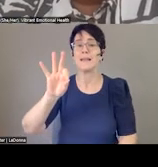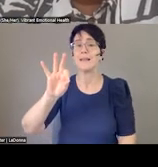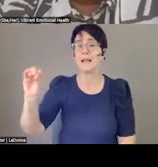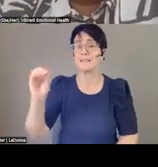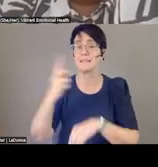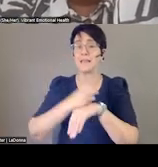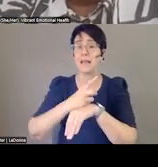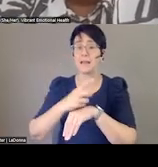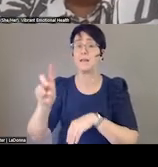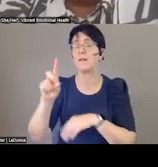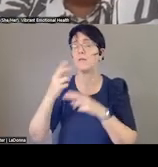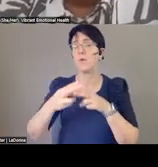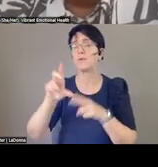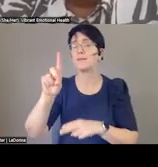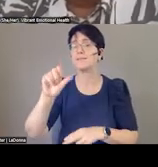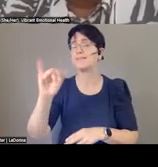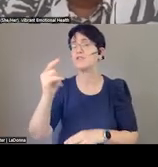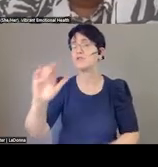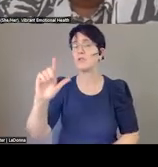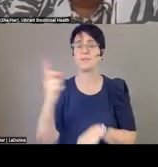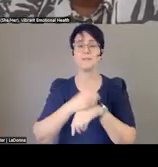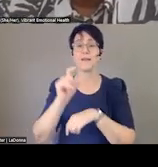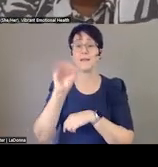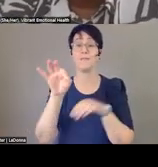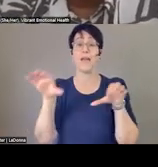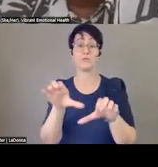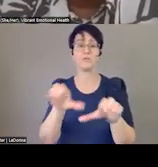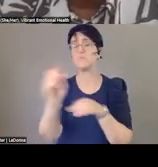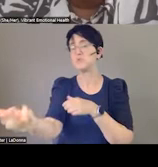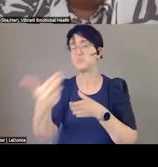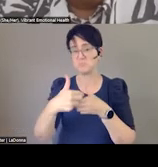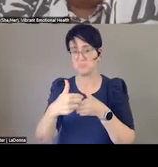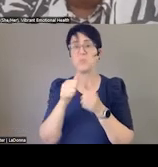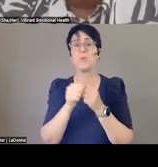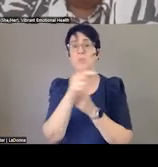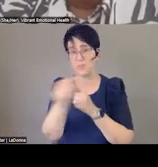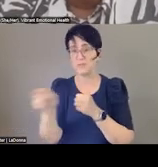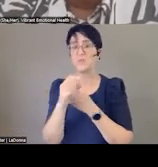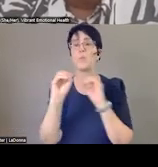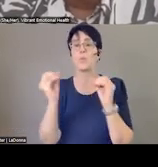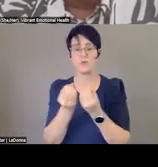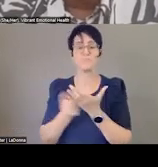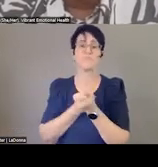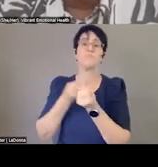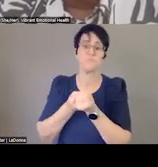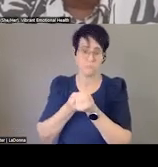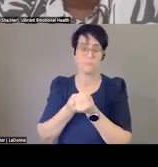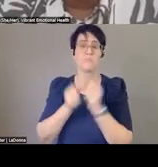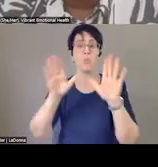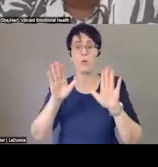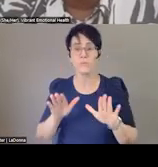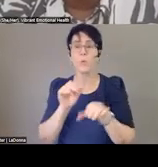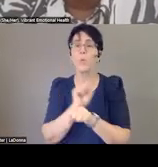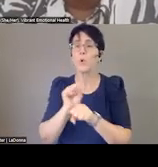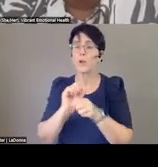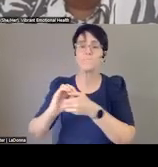that you're also plugged in there if you'd like to participate. It's a great organization. And of course, you know, working closely